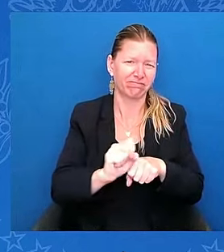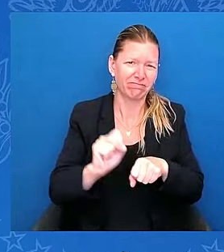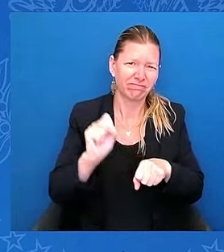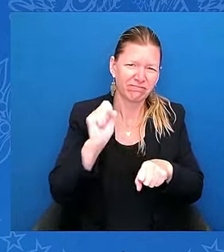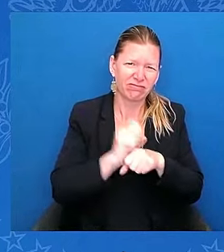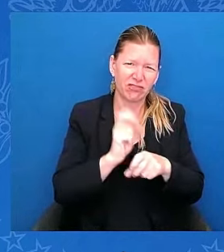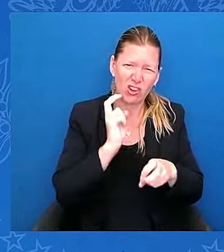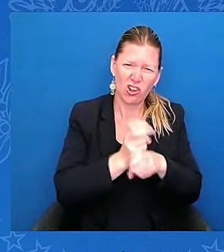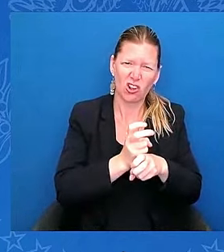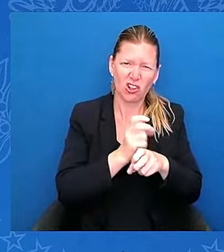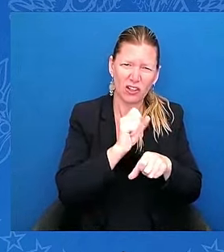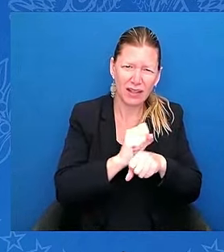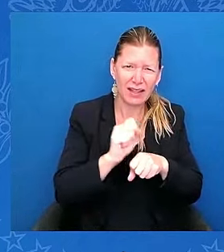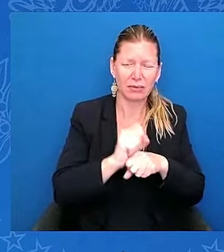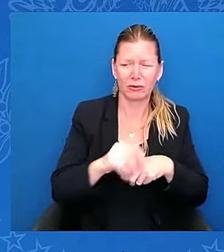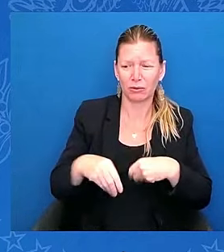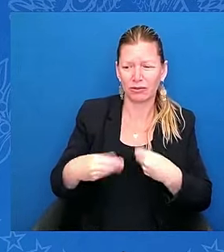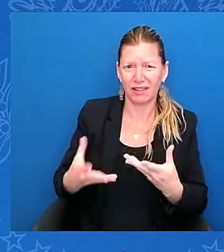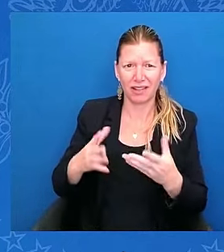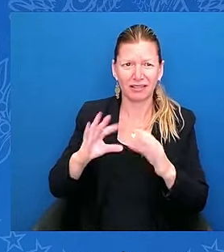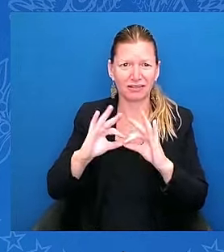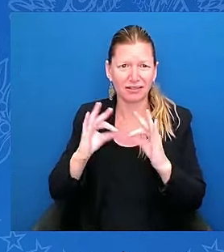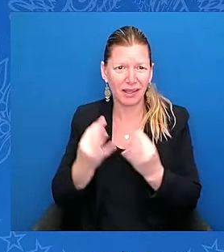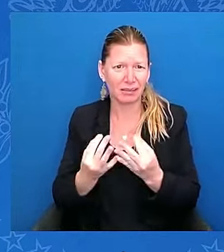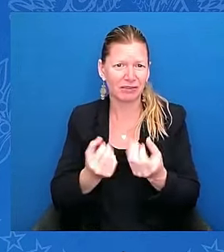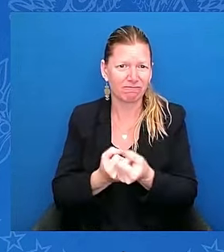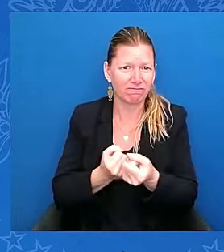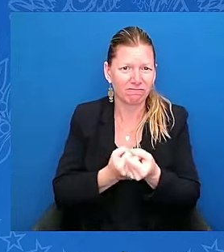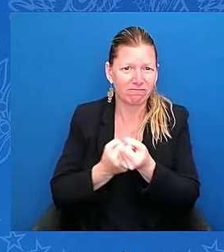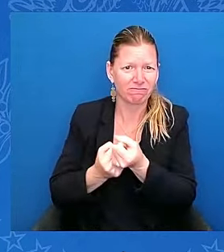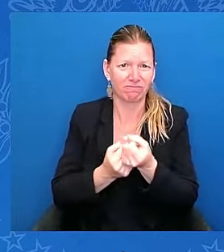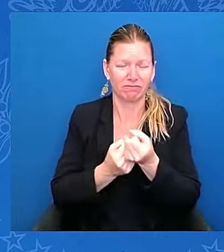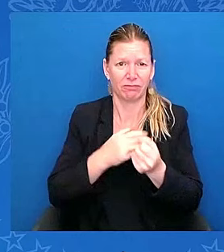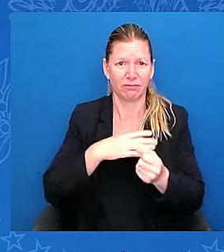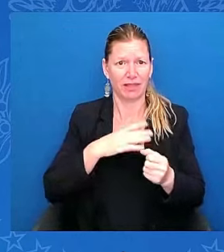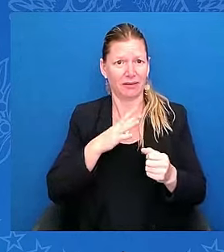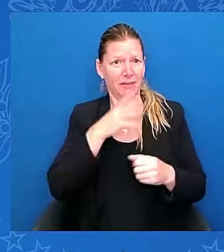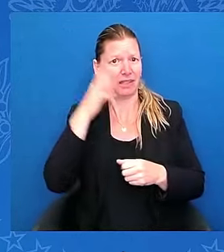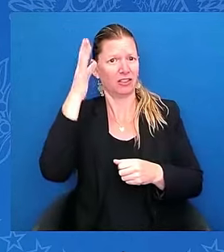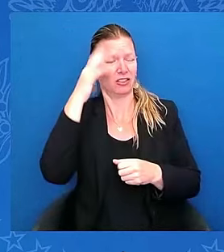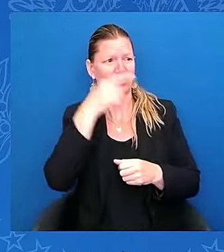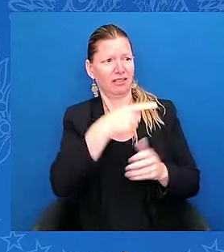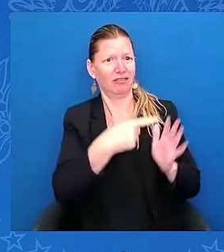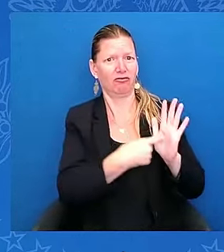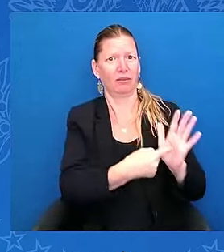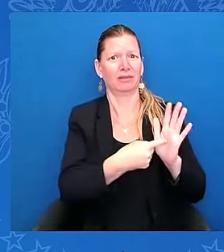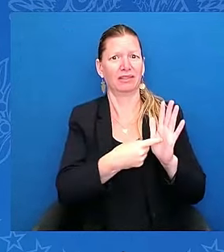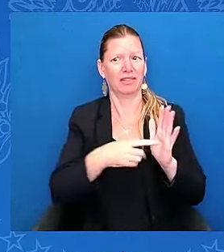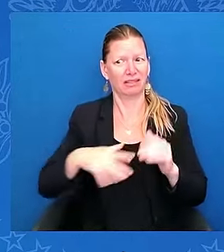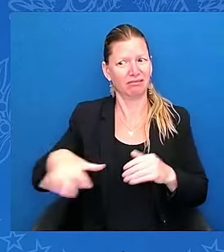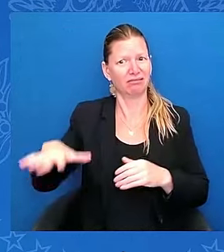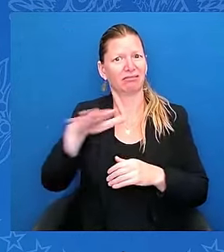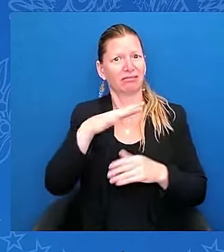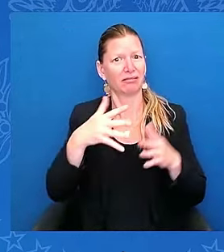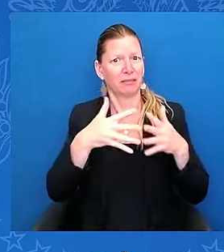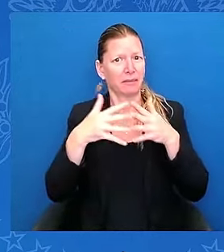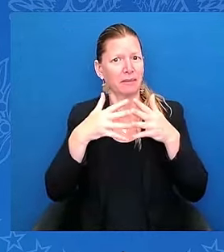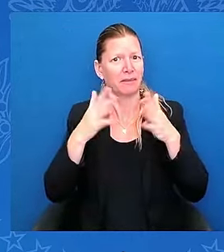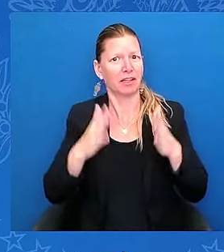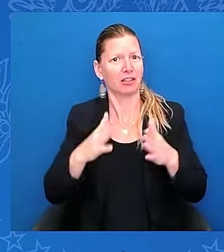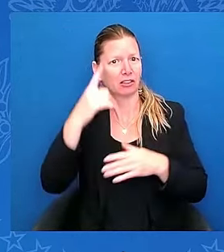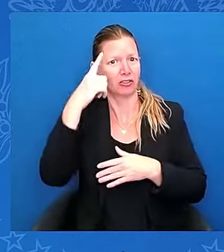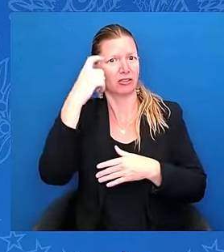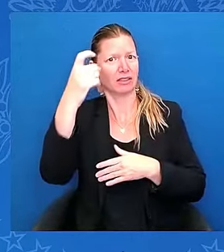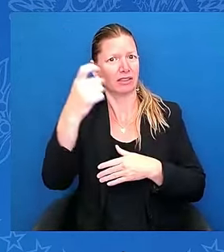They are a symbol of the American dream. And they helped me with my dream, which was higher